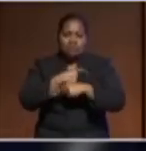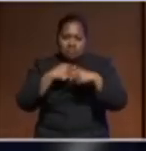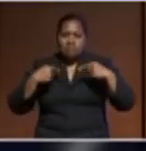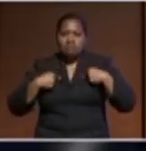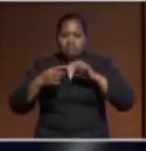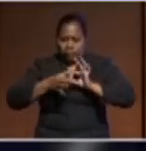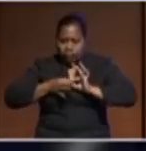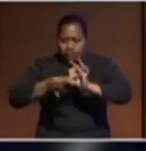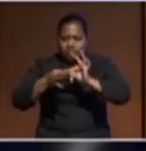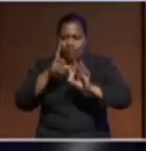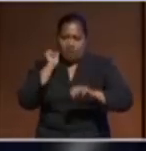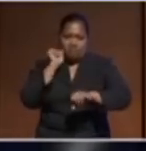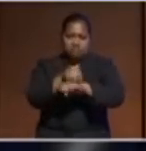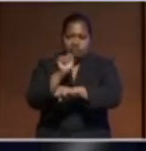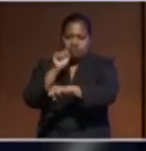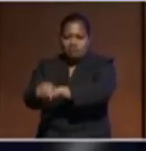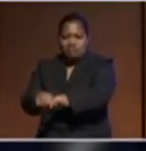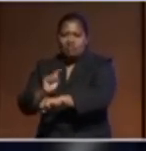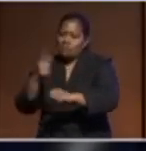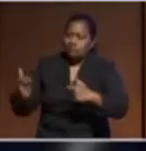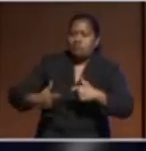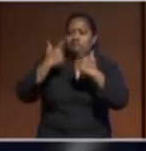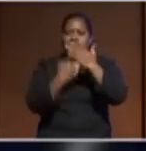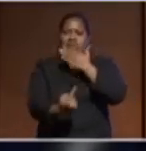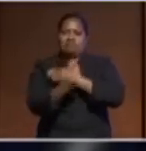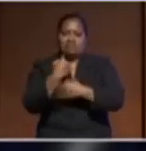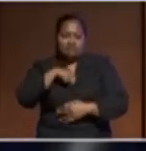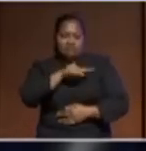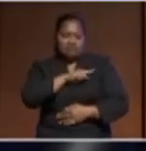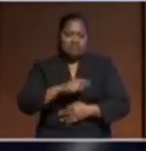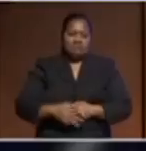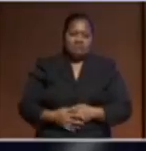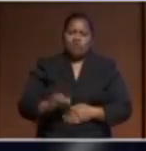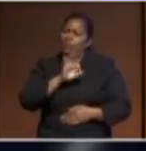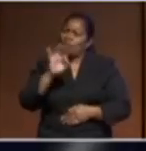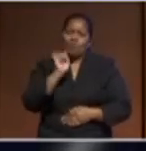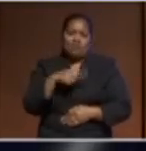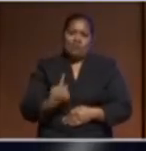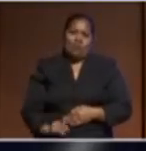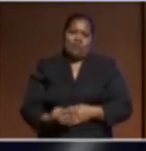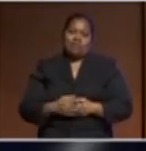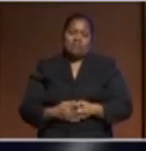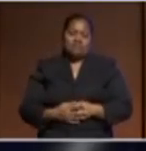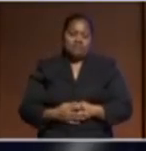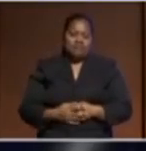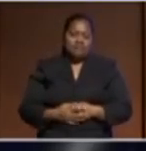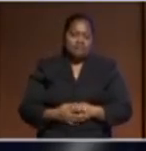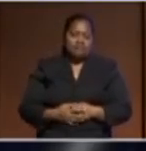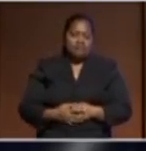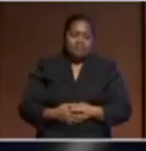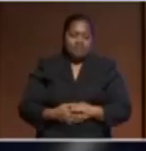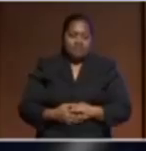And we'll know that in tackling those challenges, we are not alone. If I may just reflect very quickly, and then I'll stop,